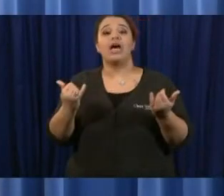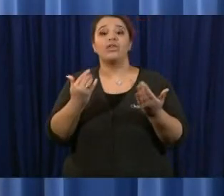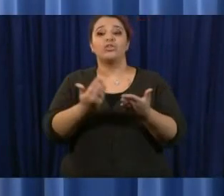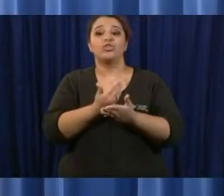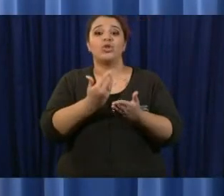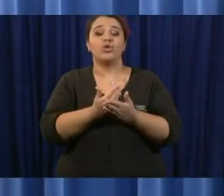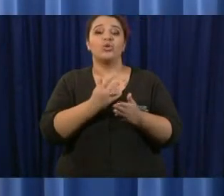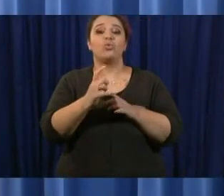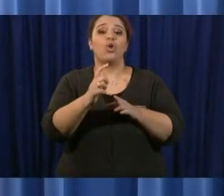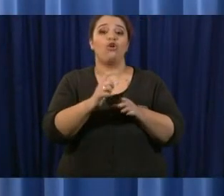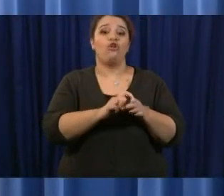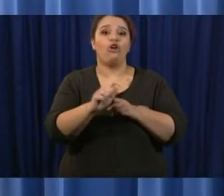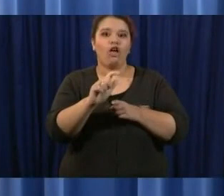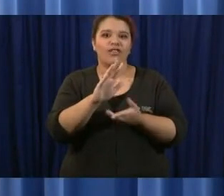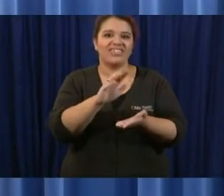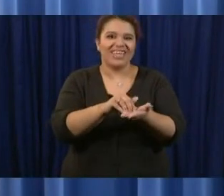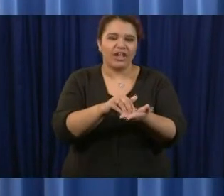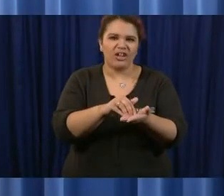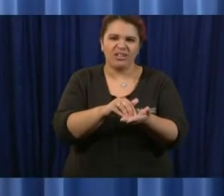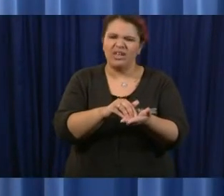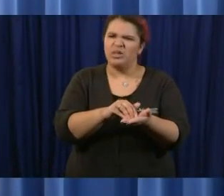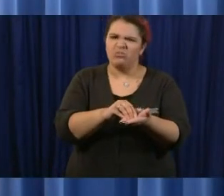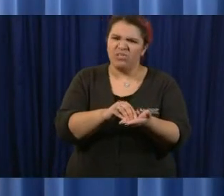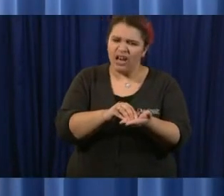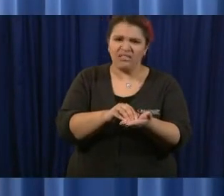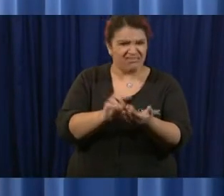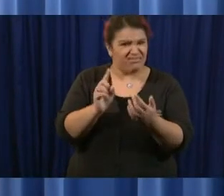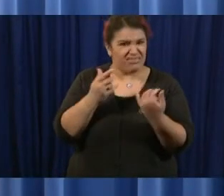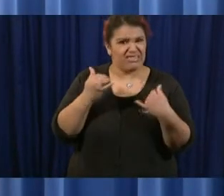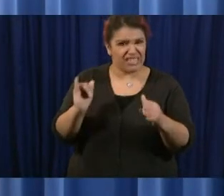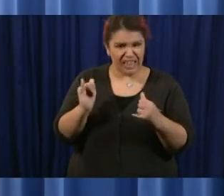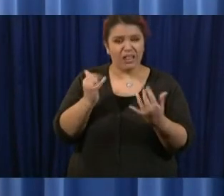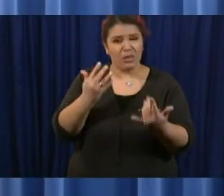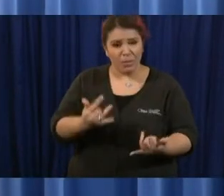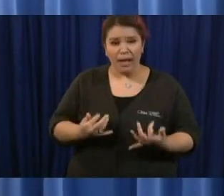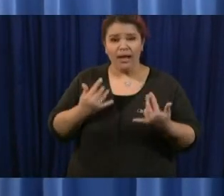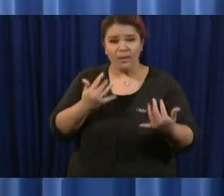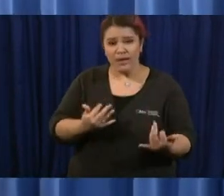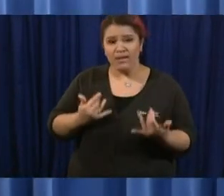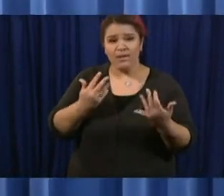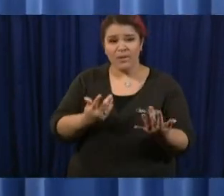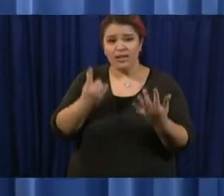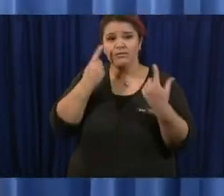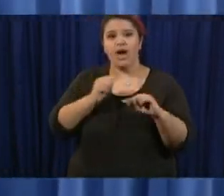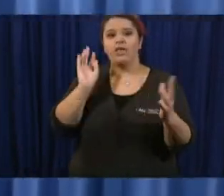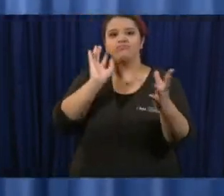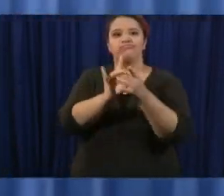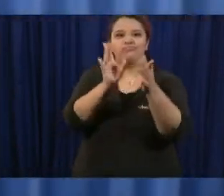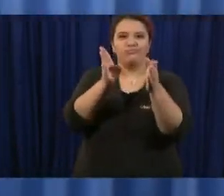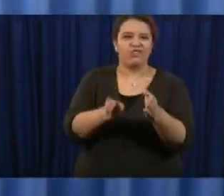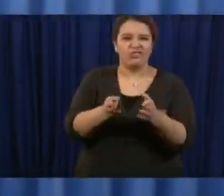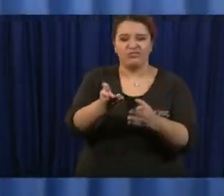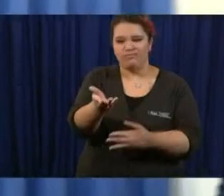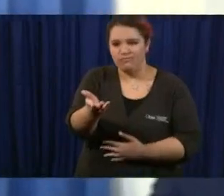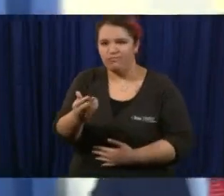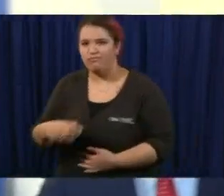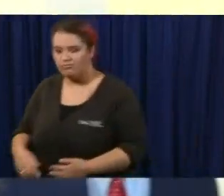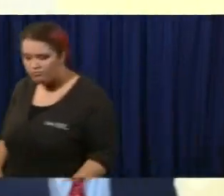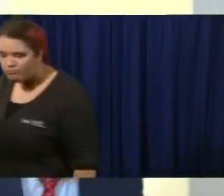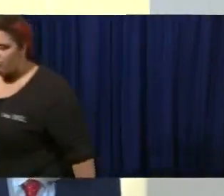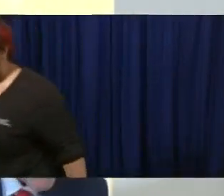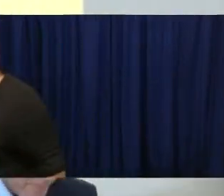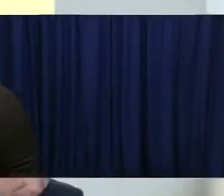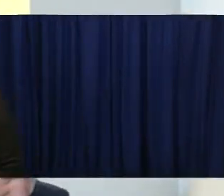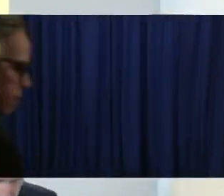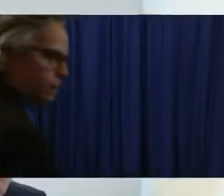they're still getting delays on the phones john you want to go through the numbers on yeah